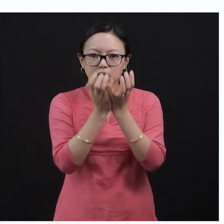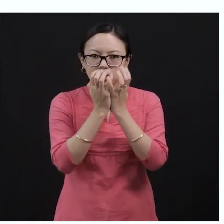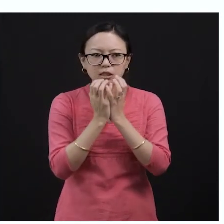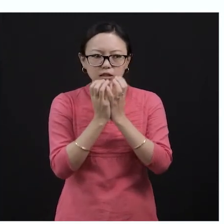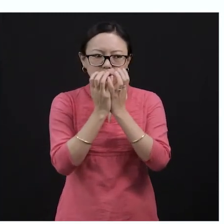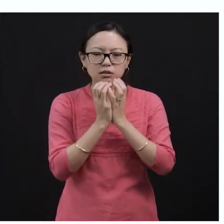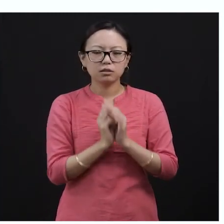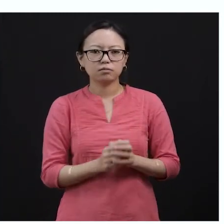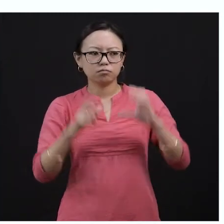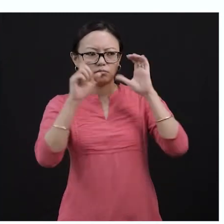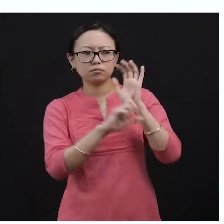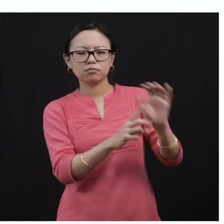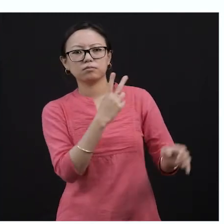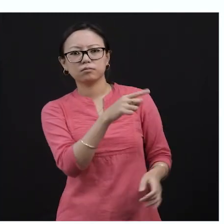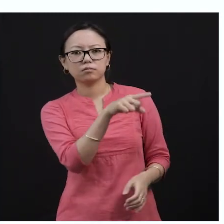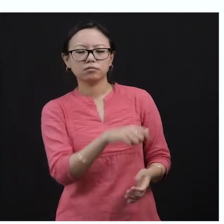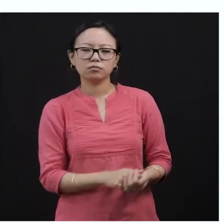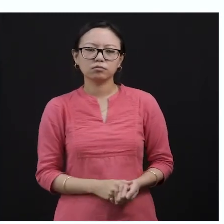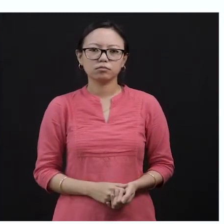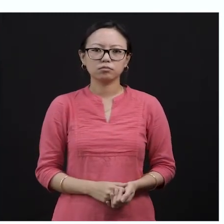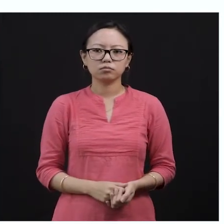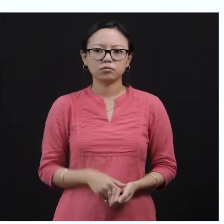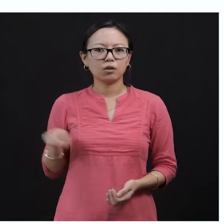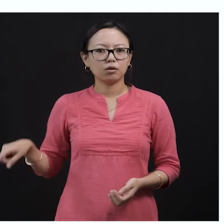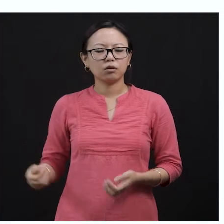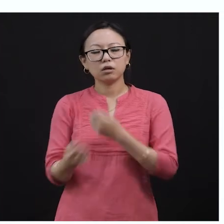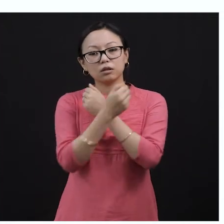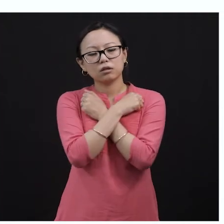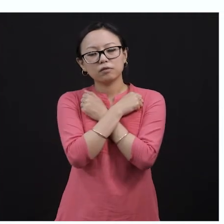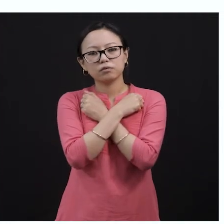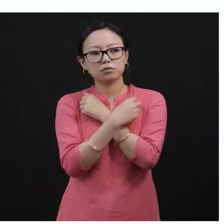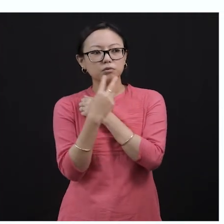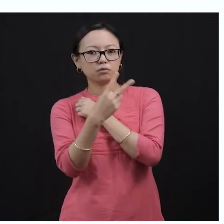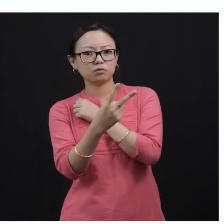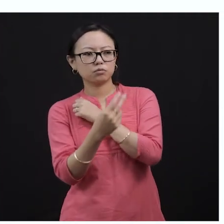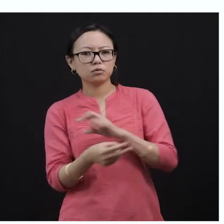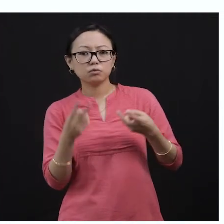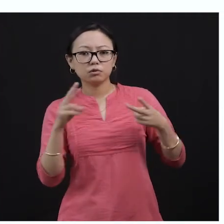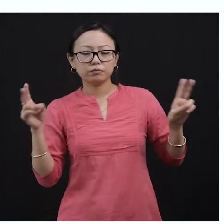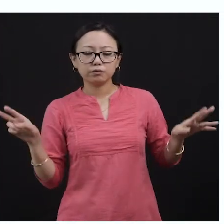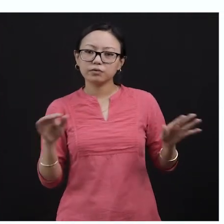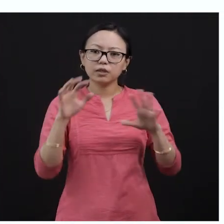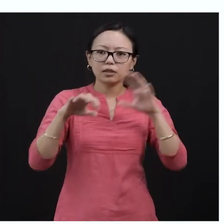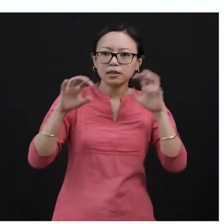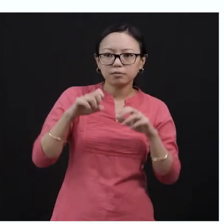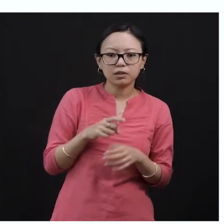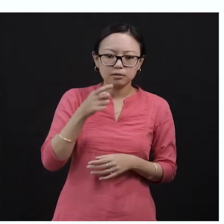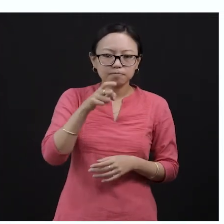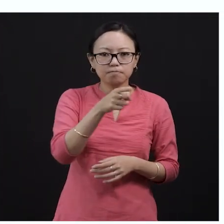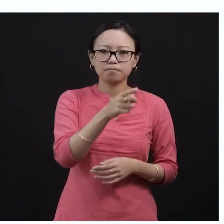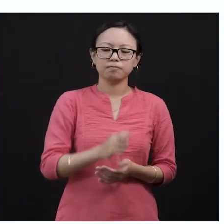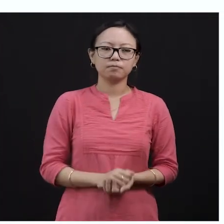it? And so the boy loves to see all these things. It is not only about the tree, the branches, and the twisting